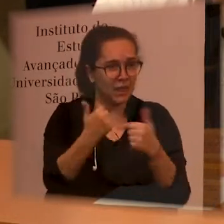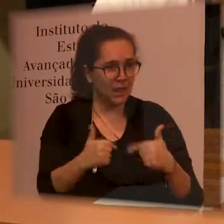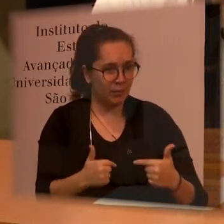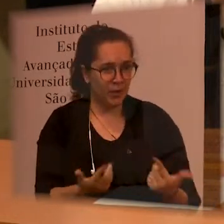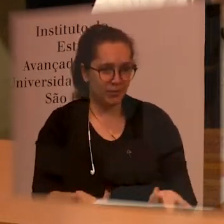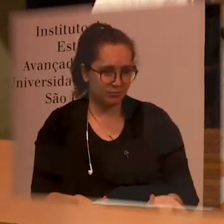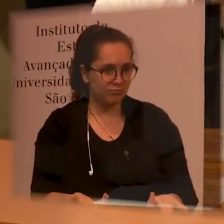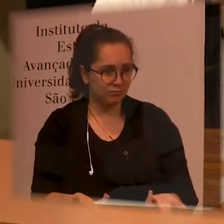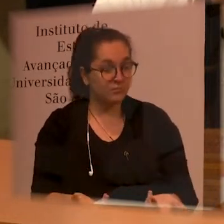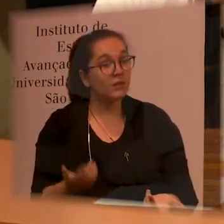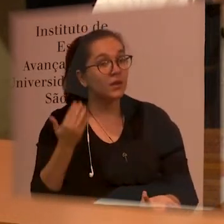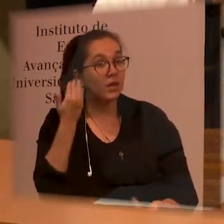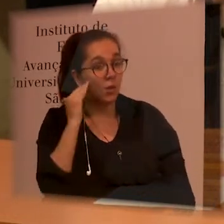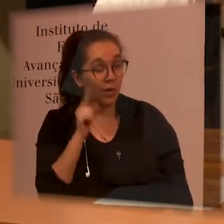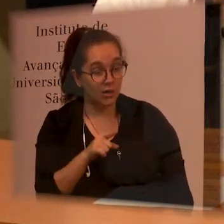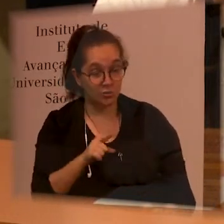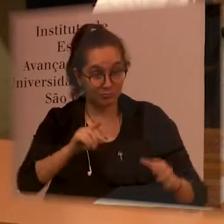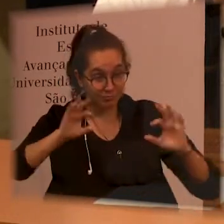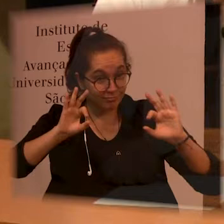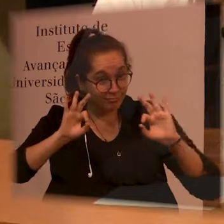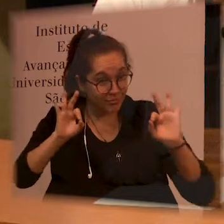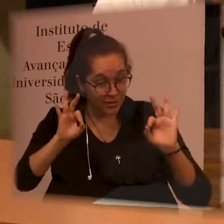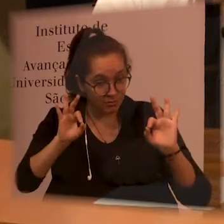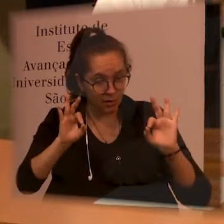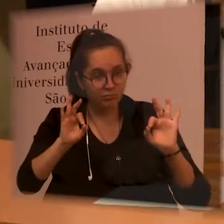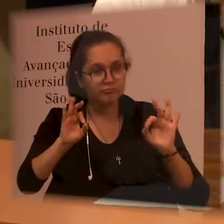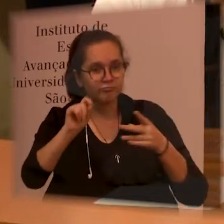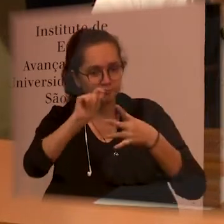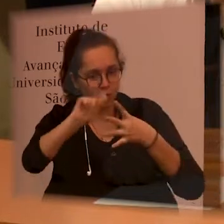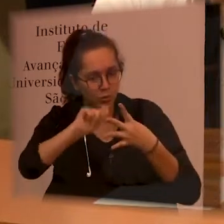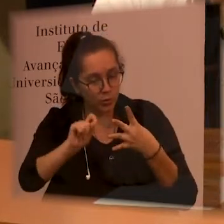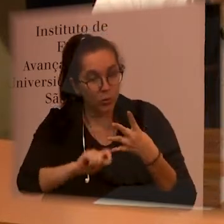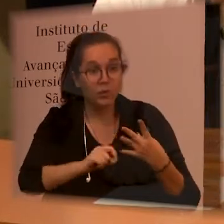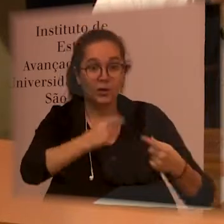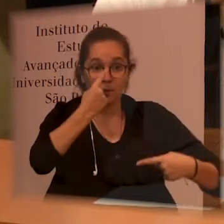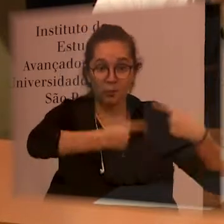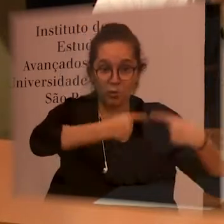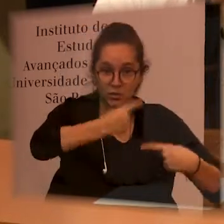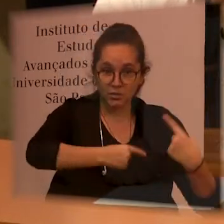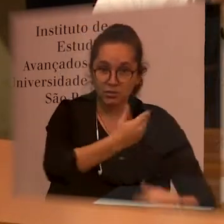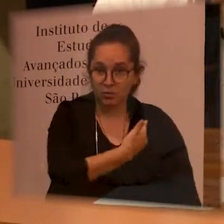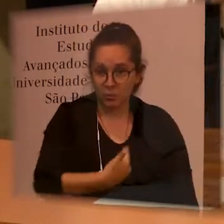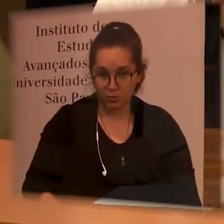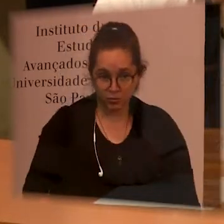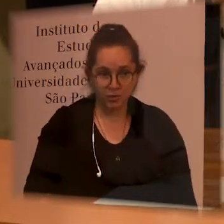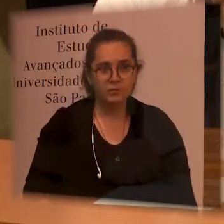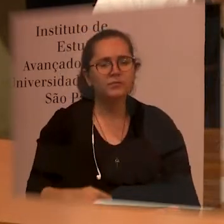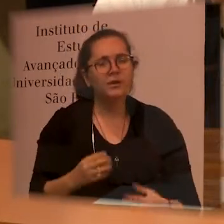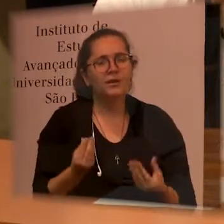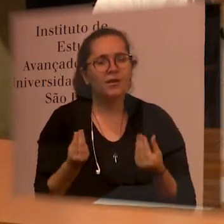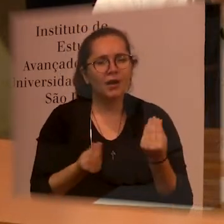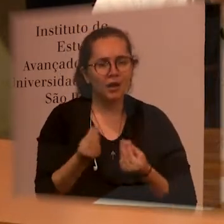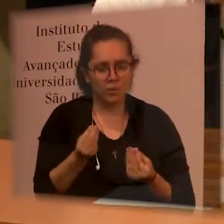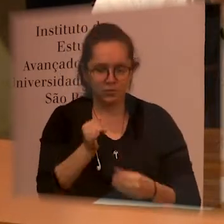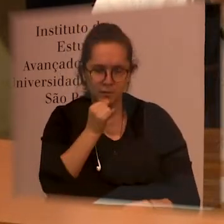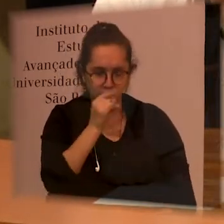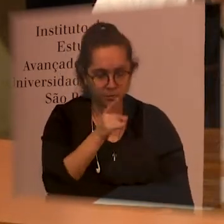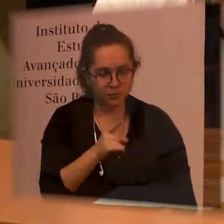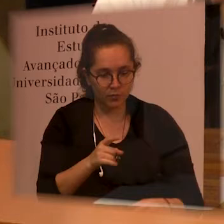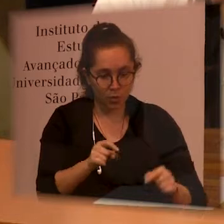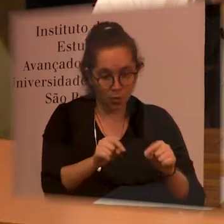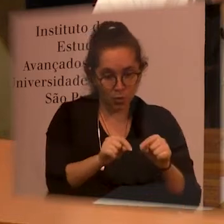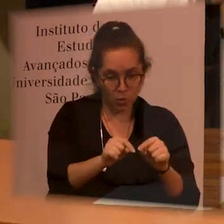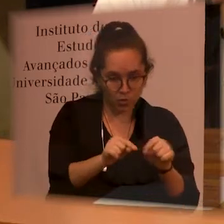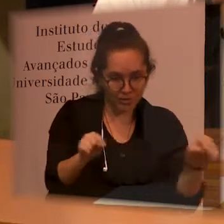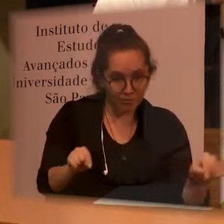apply to youngsters who are seeking jobs and the great issue about public policy is how to build space